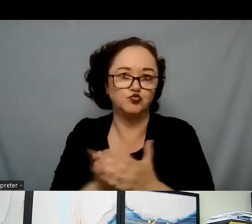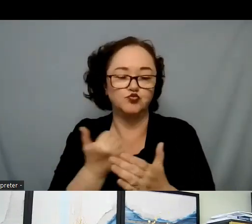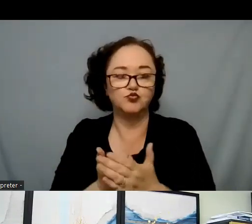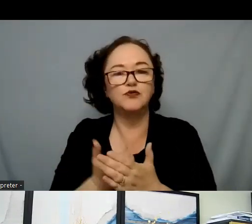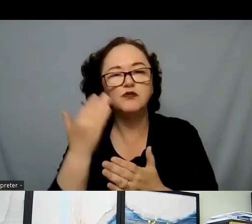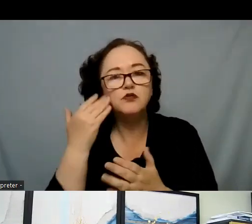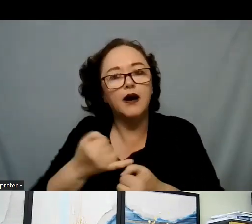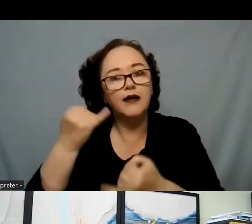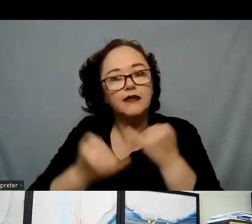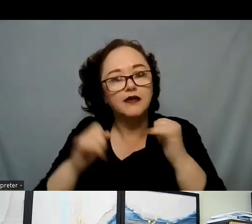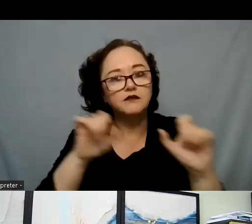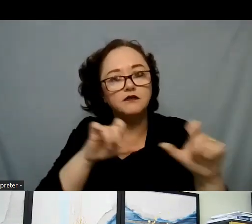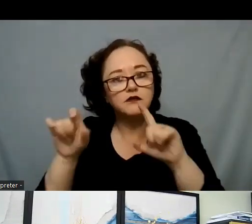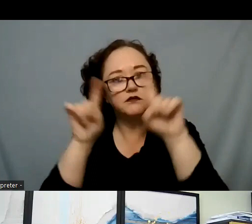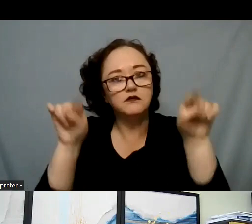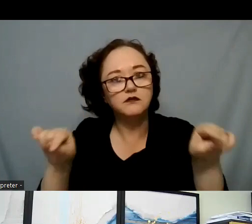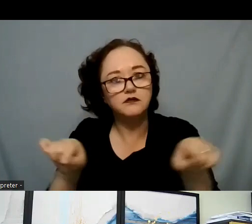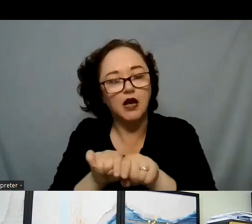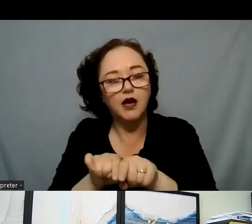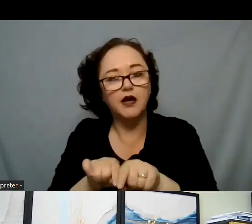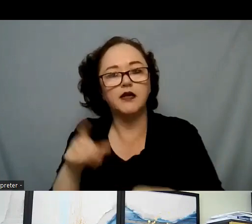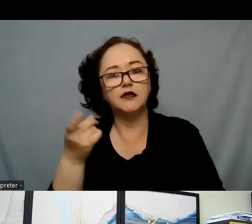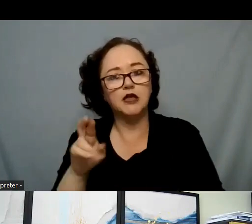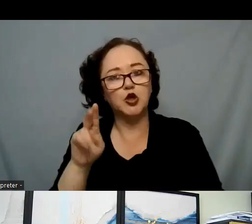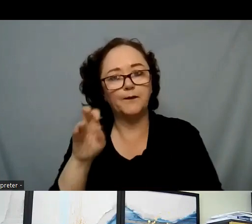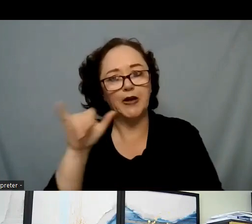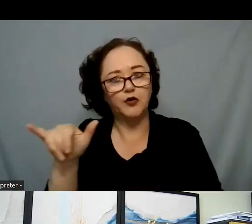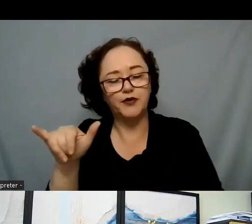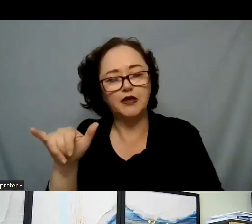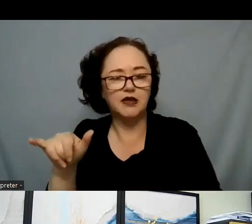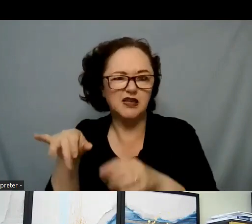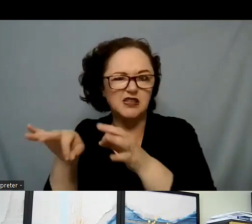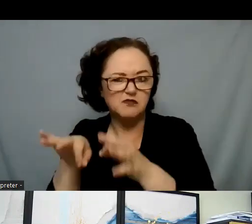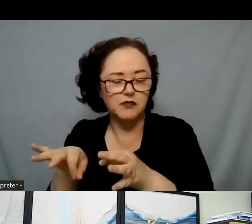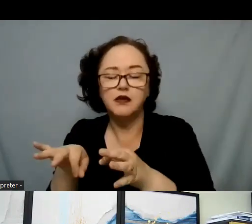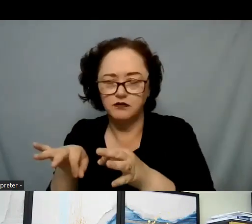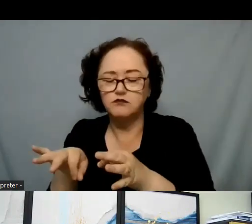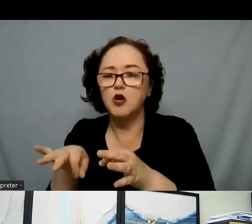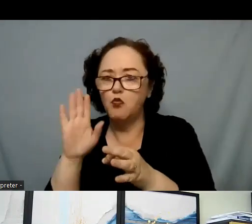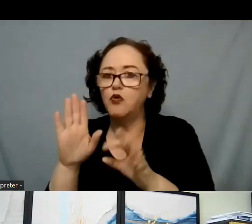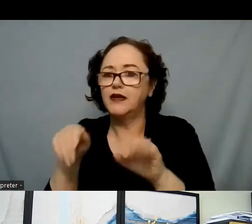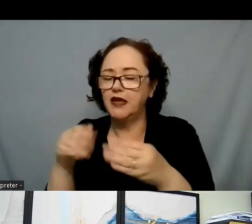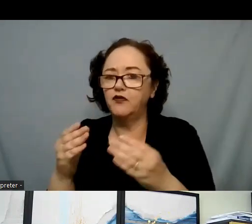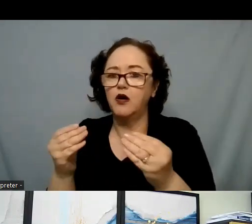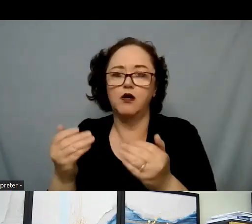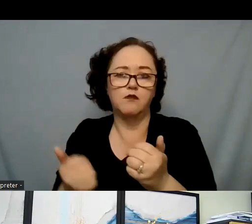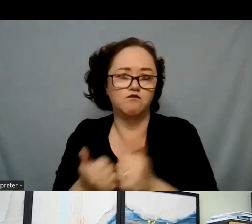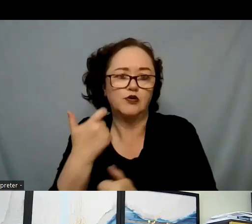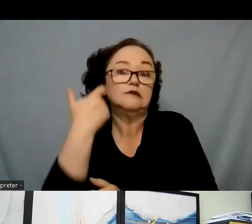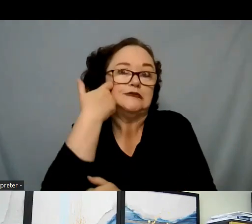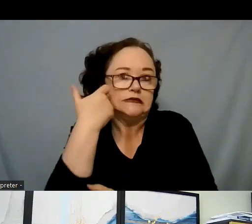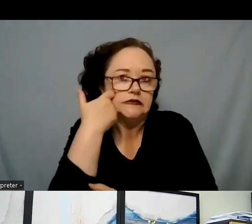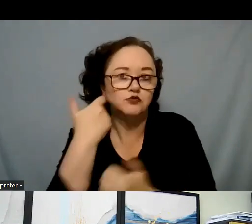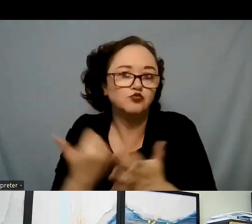Dr. Berry discussed that you have the most recent contact information if there is someone you